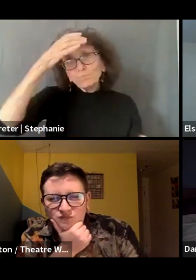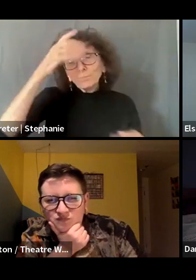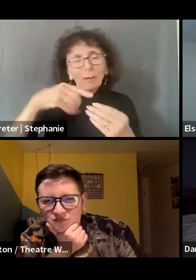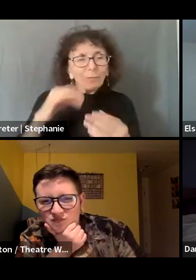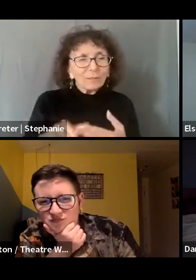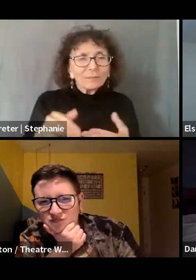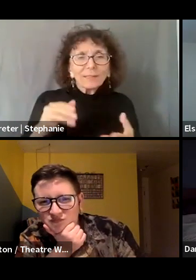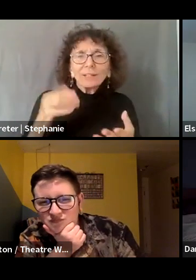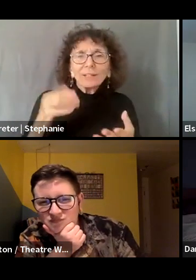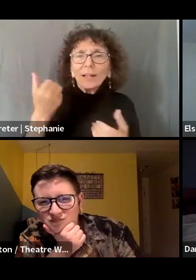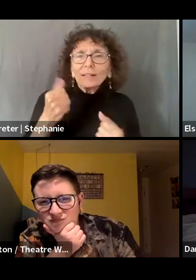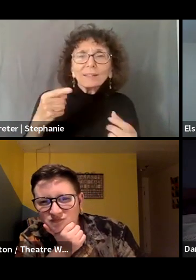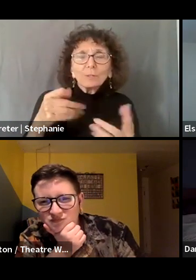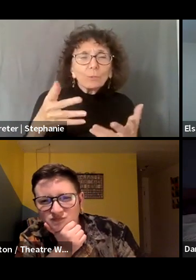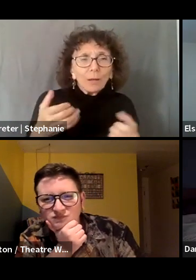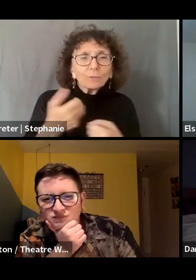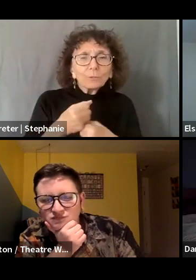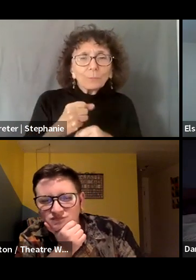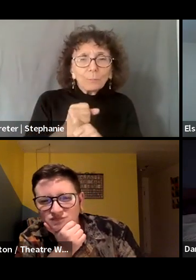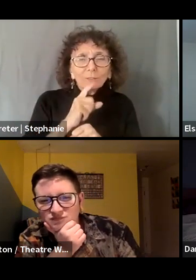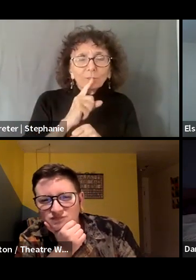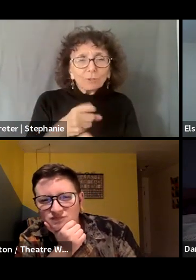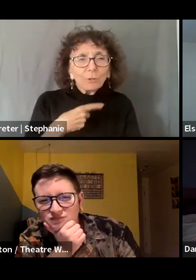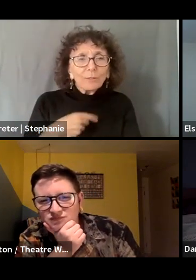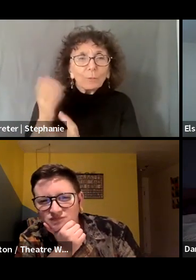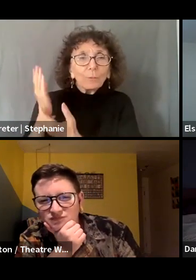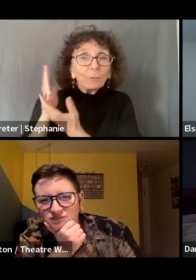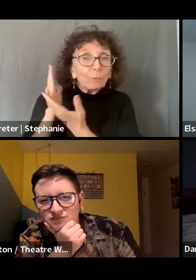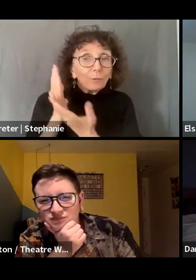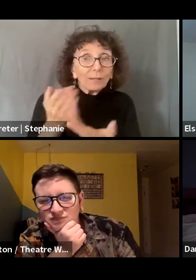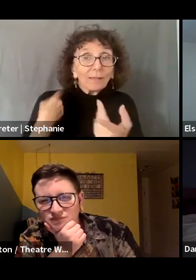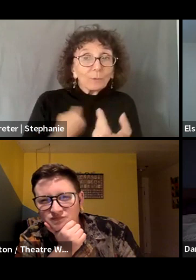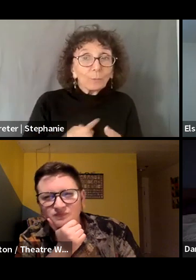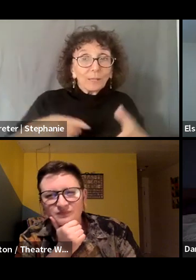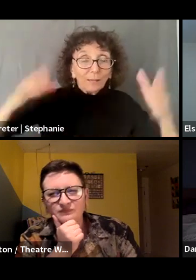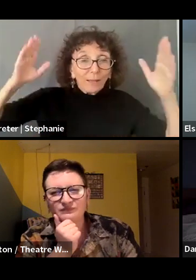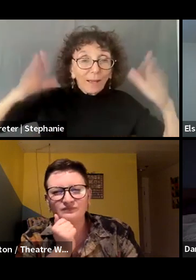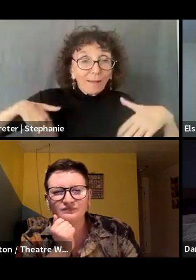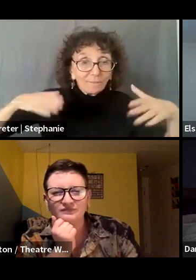that you want to make sure that we bring into this space that we haven't yet had the opportunity to?